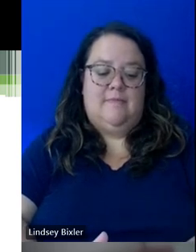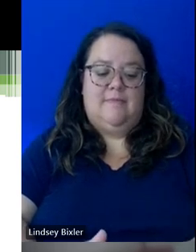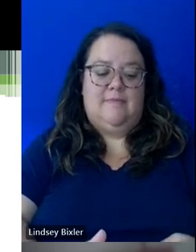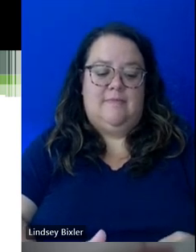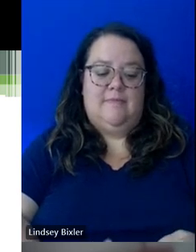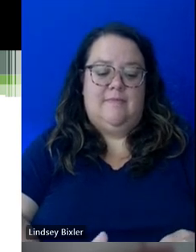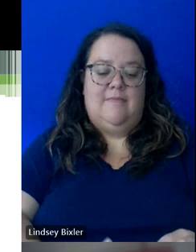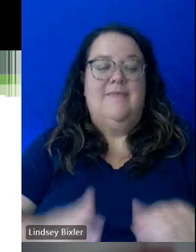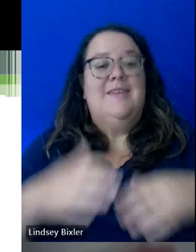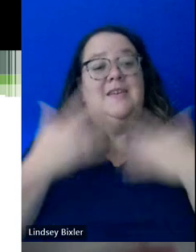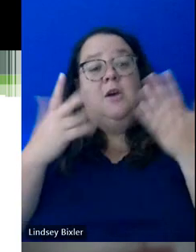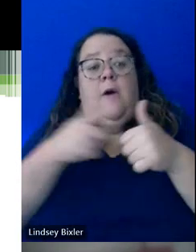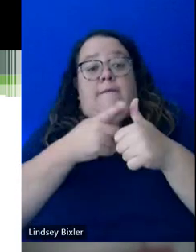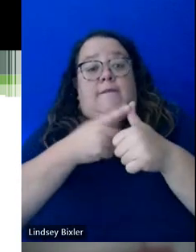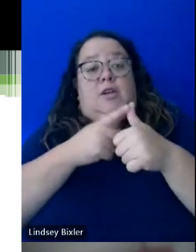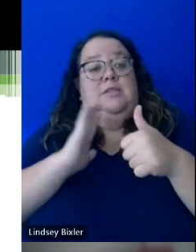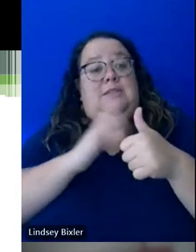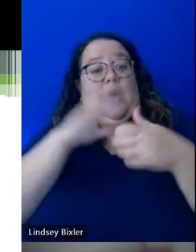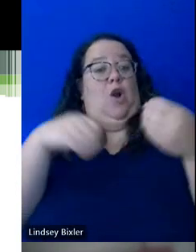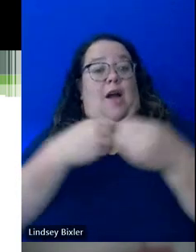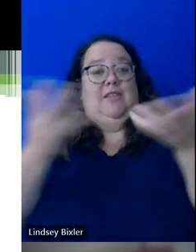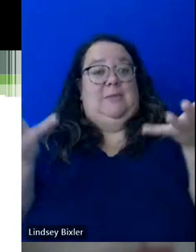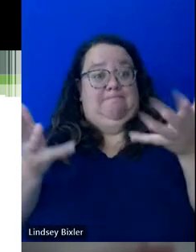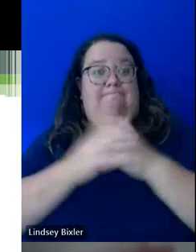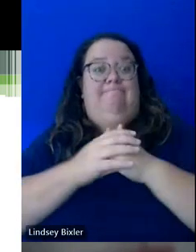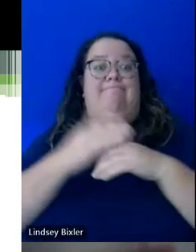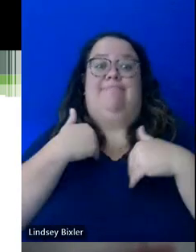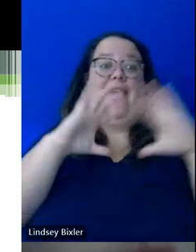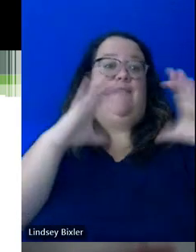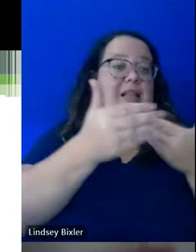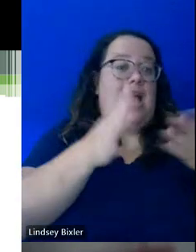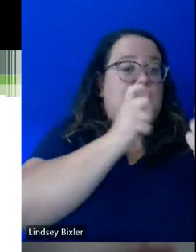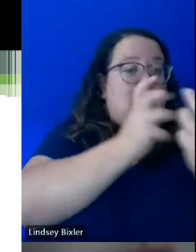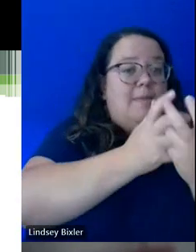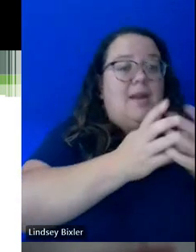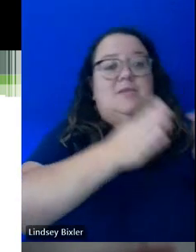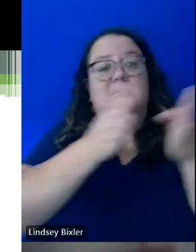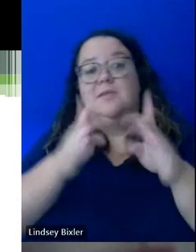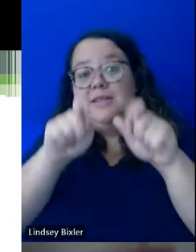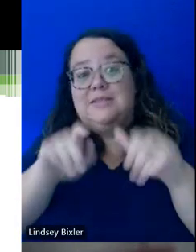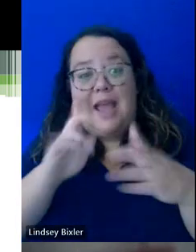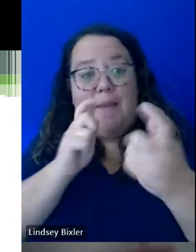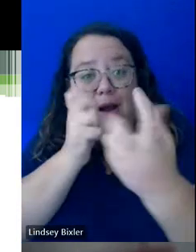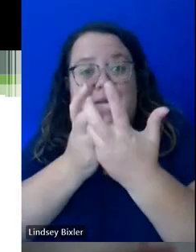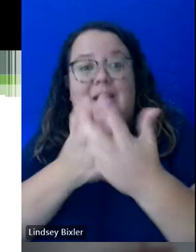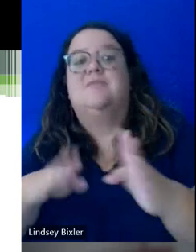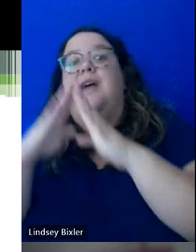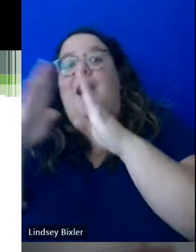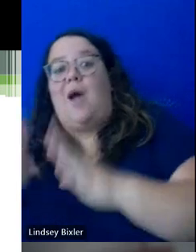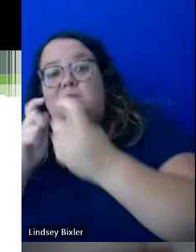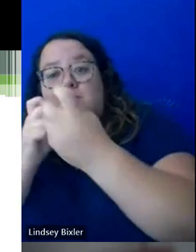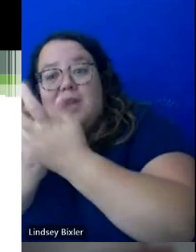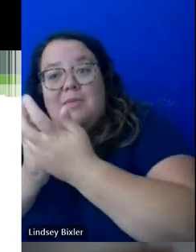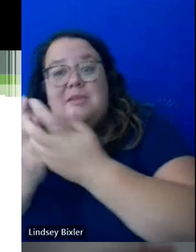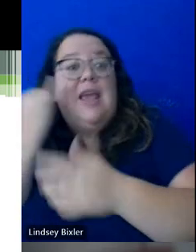do classroom accommodations, exam, housing accommodations. It also means that we do accommodations if your student is in